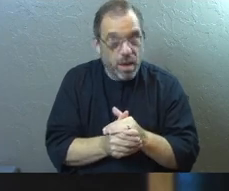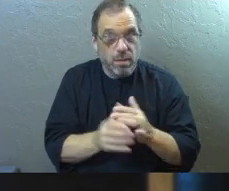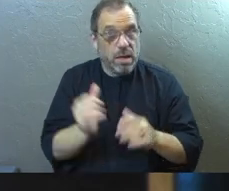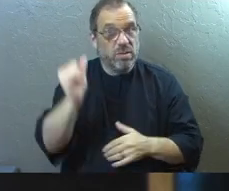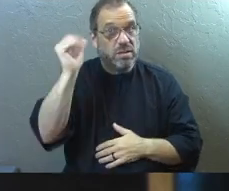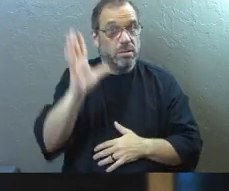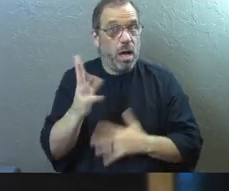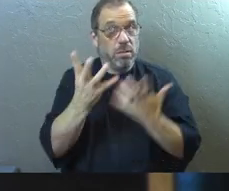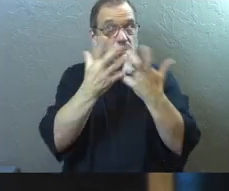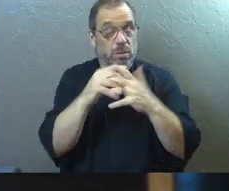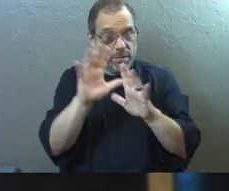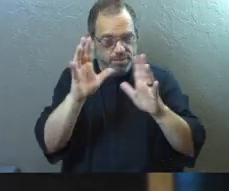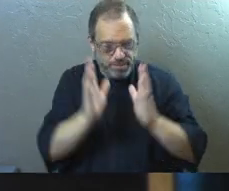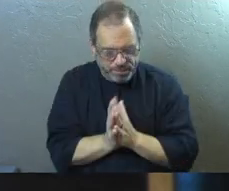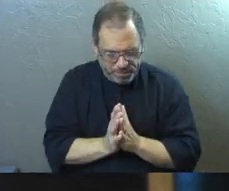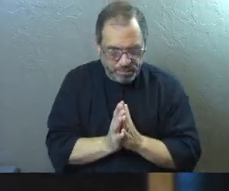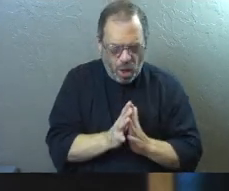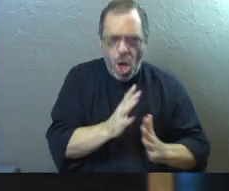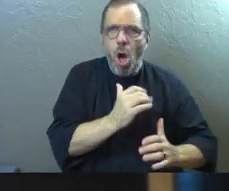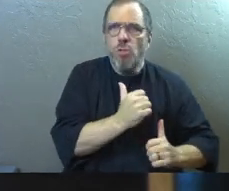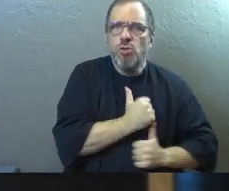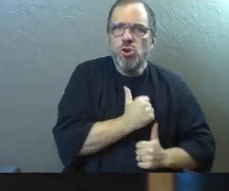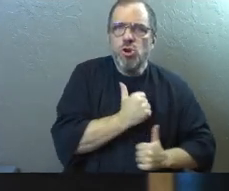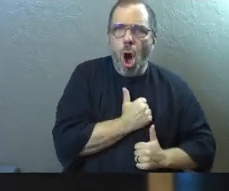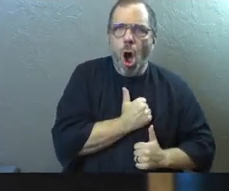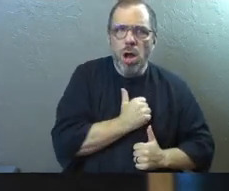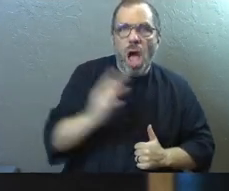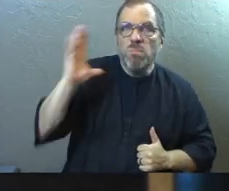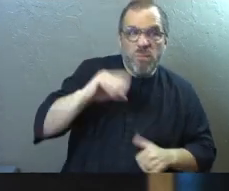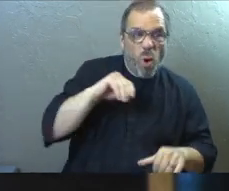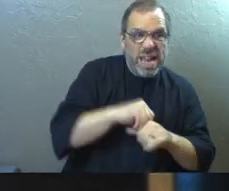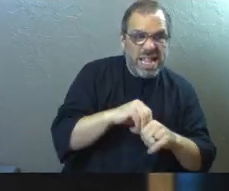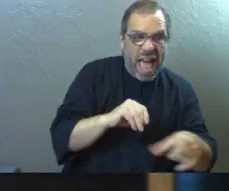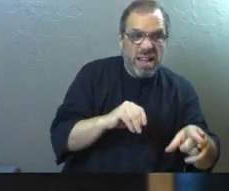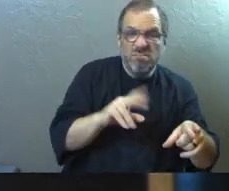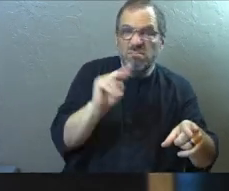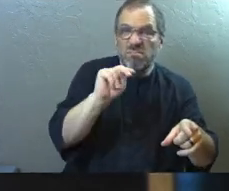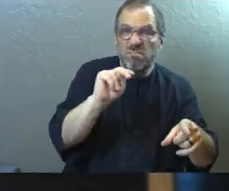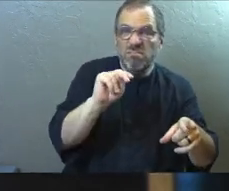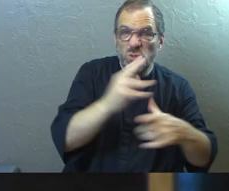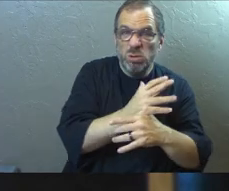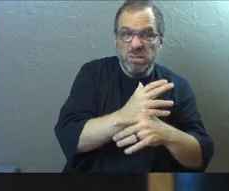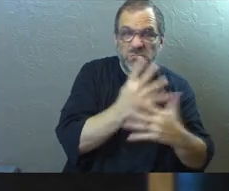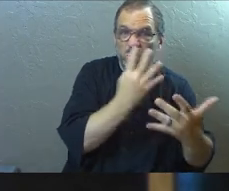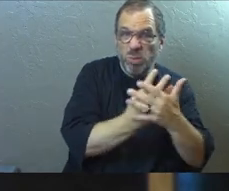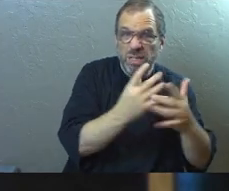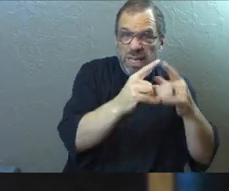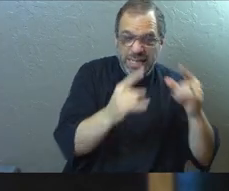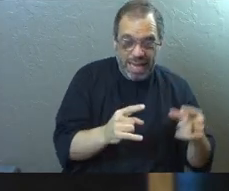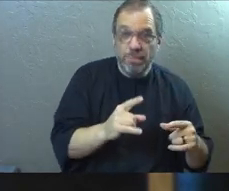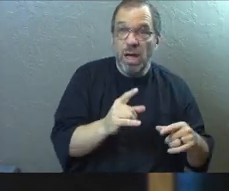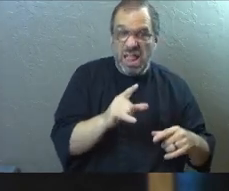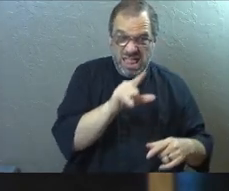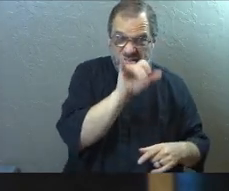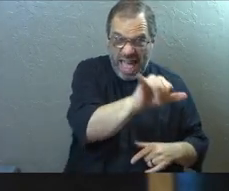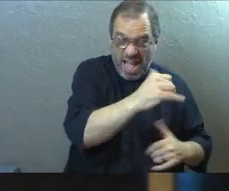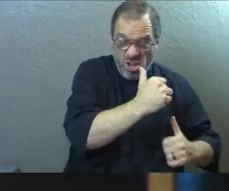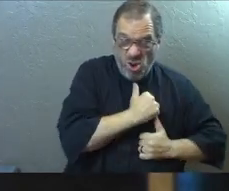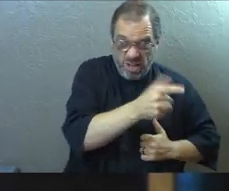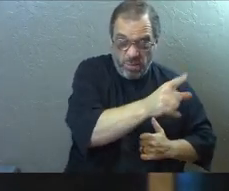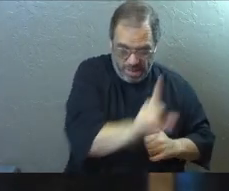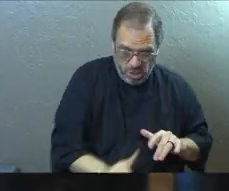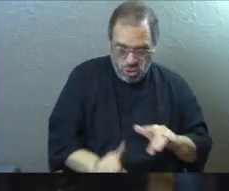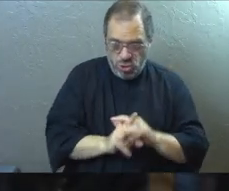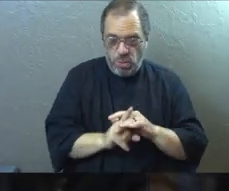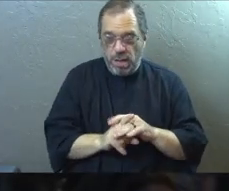is totally God. One of the guards from the concentration camp that knew her was there. Hearing this